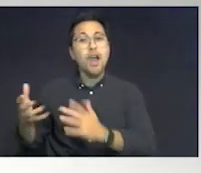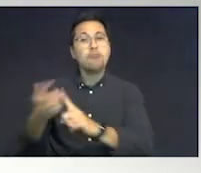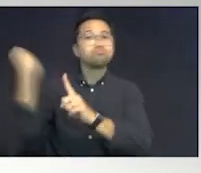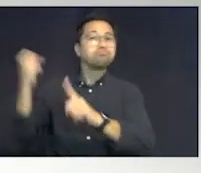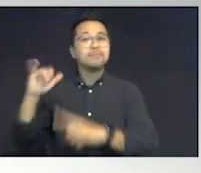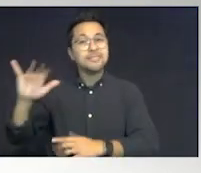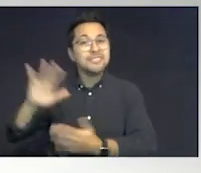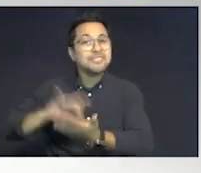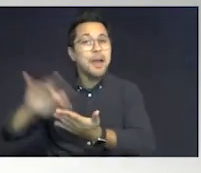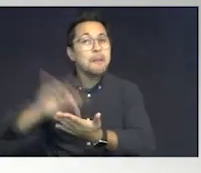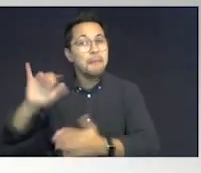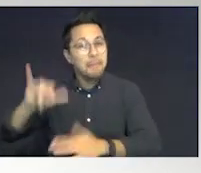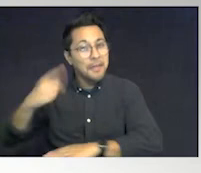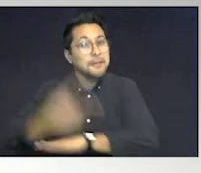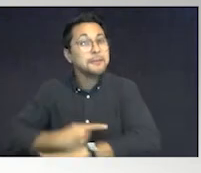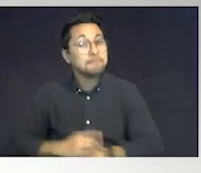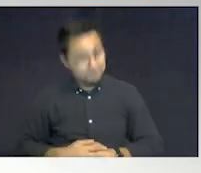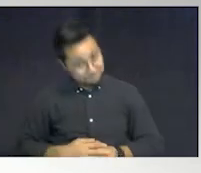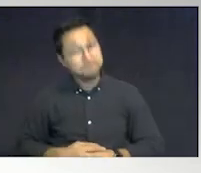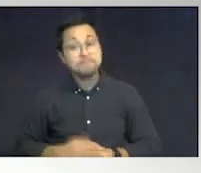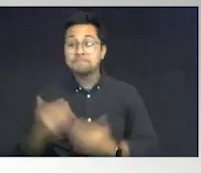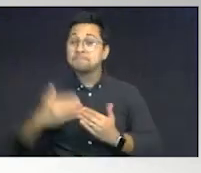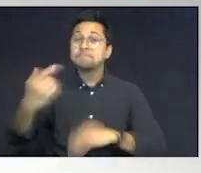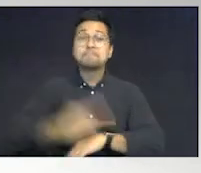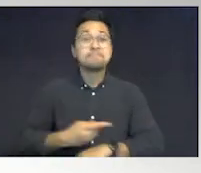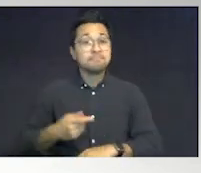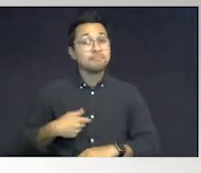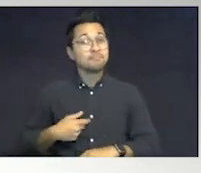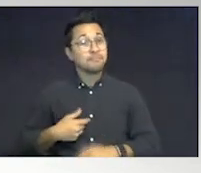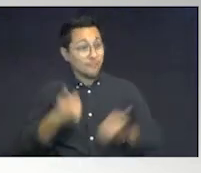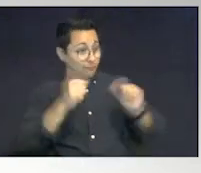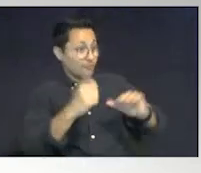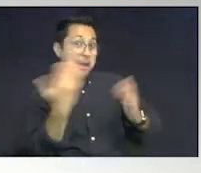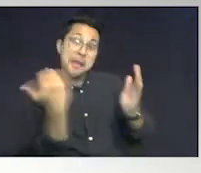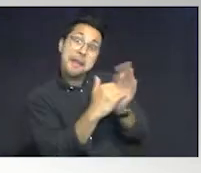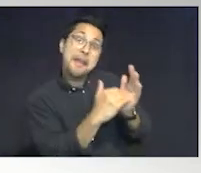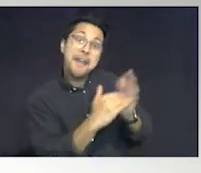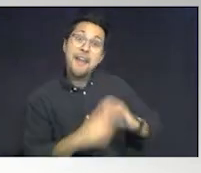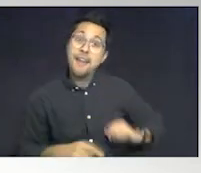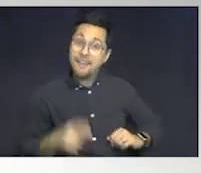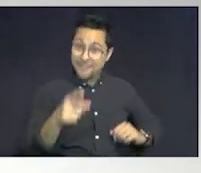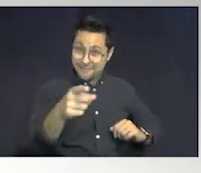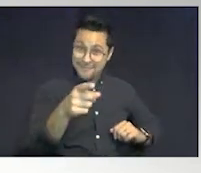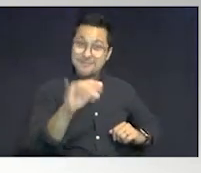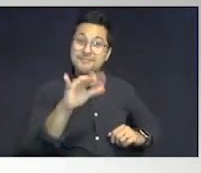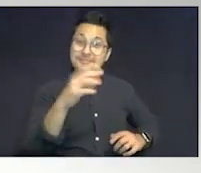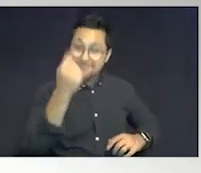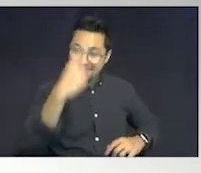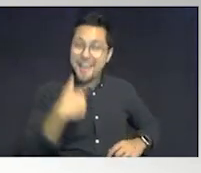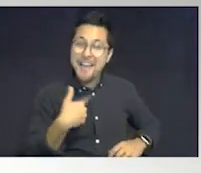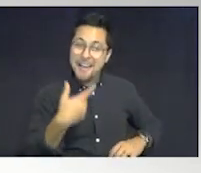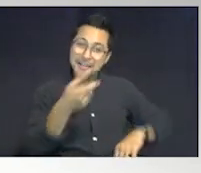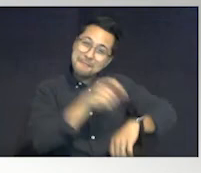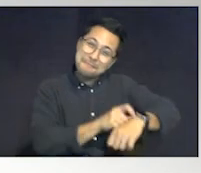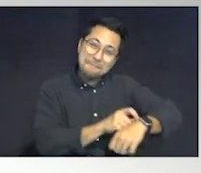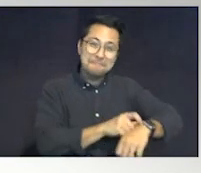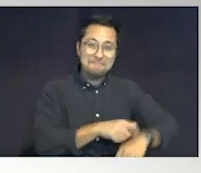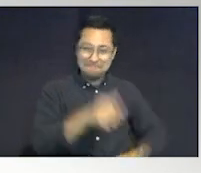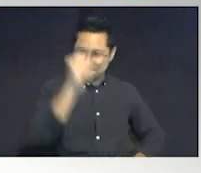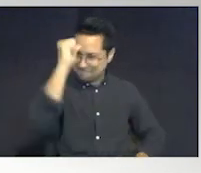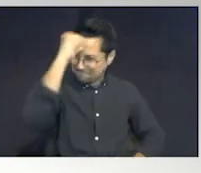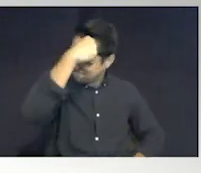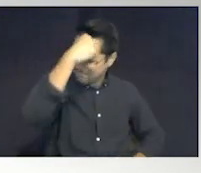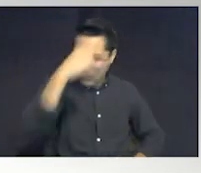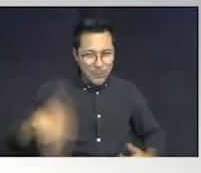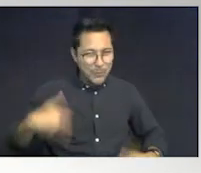iPad for that day. That next day, he goes, try again. I said, got it, baby. Put that thing on. That thing is burned in there. He ain't